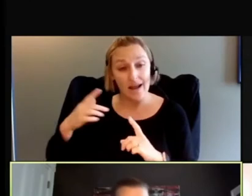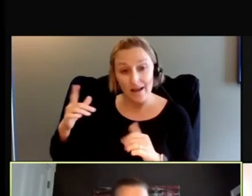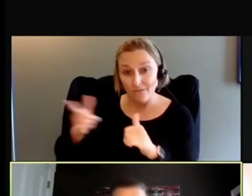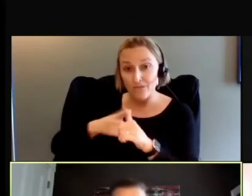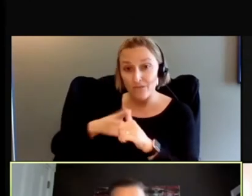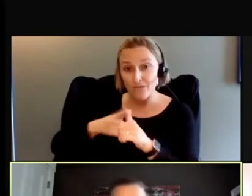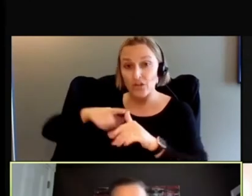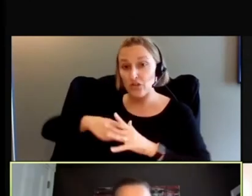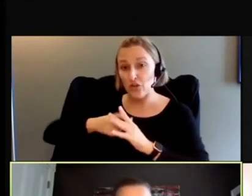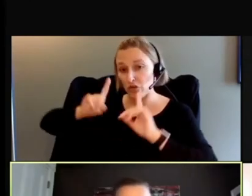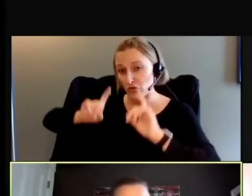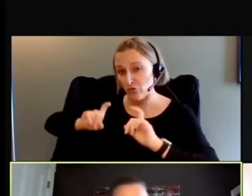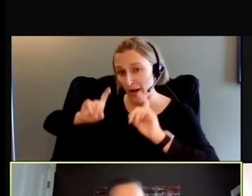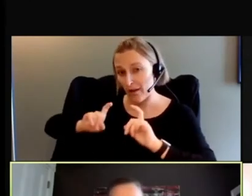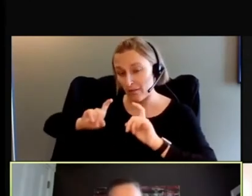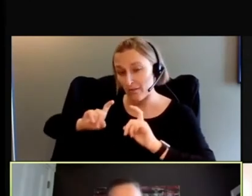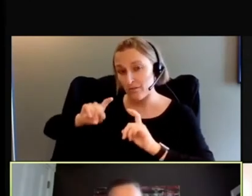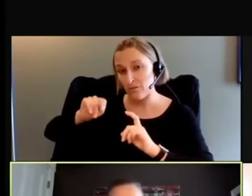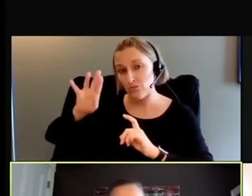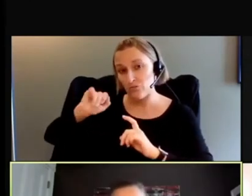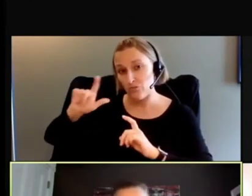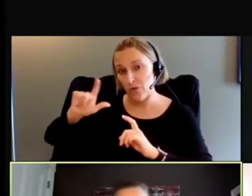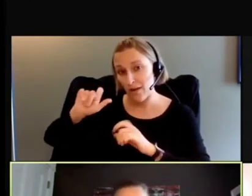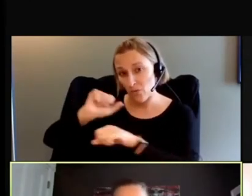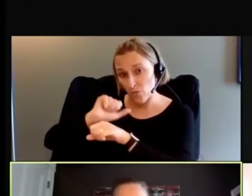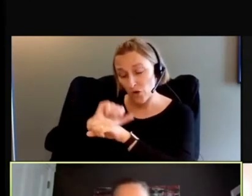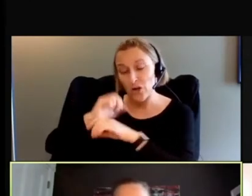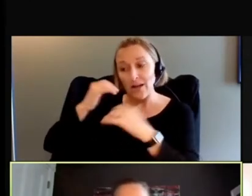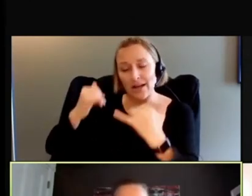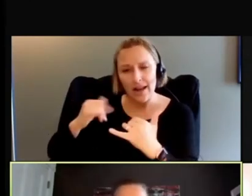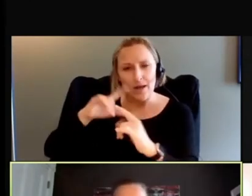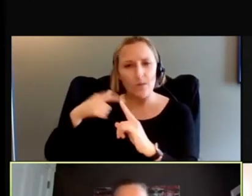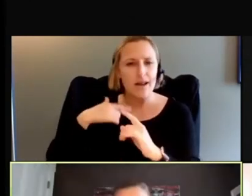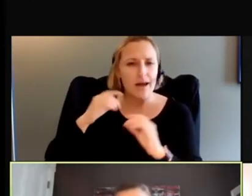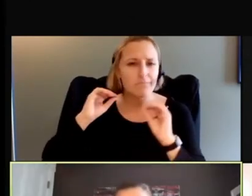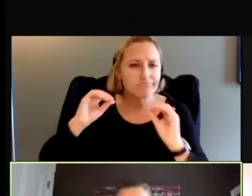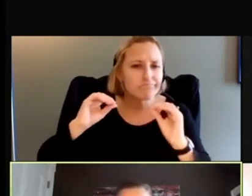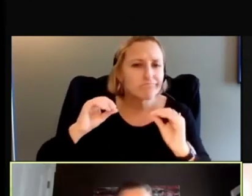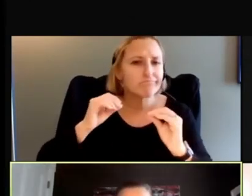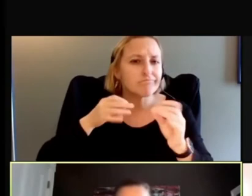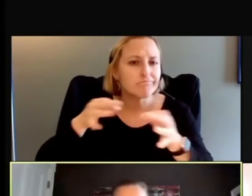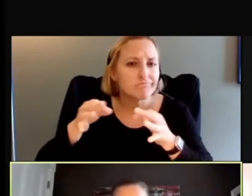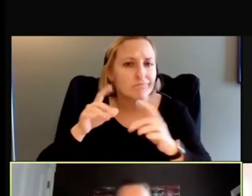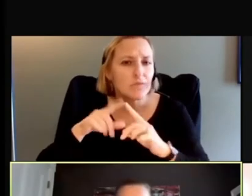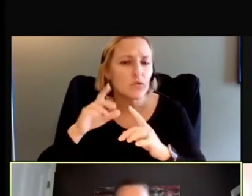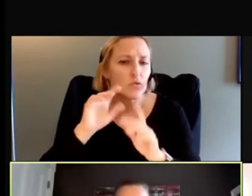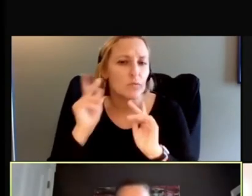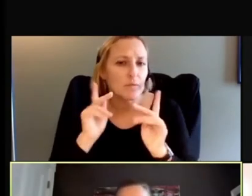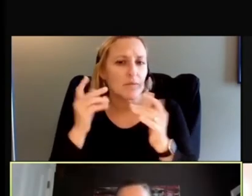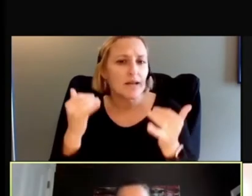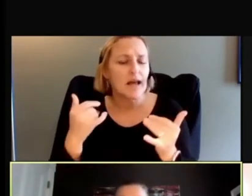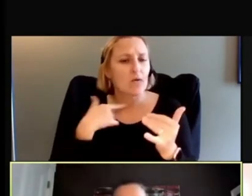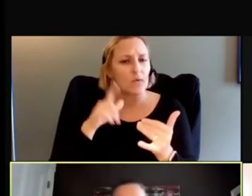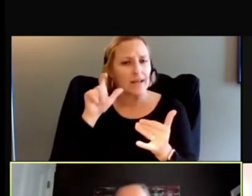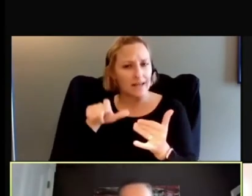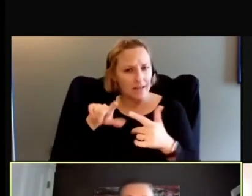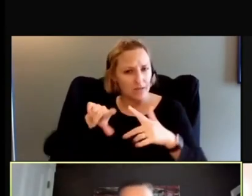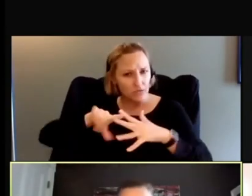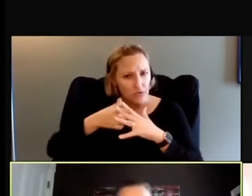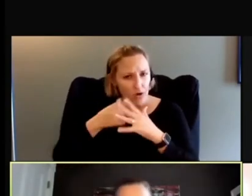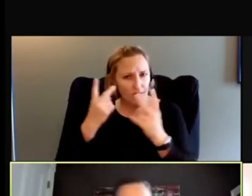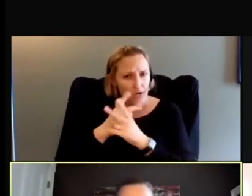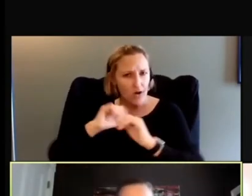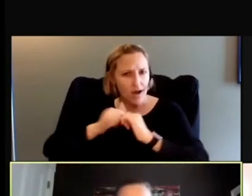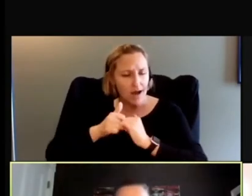about coaching folks now is that we need to start thinking about integrating research into people's lives in a more